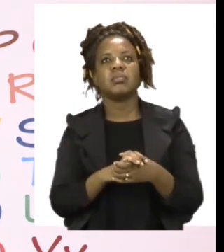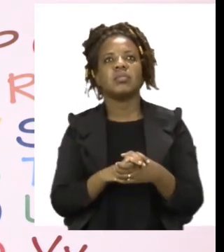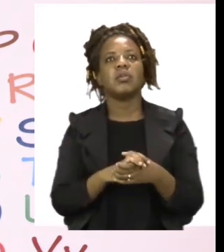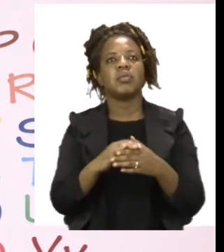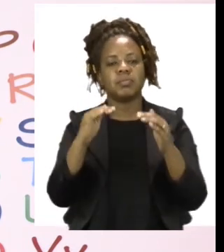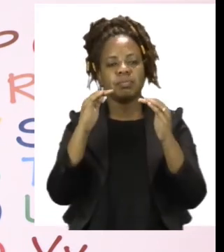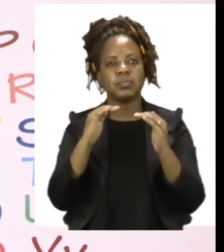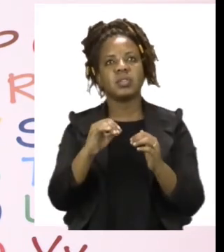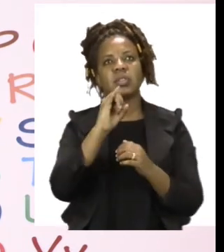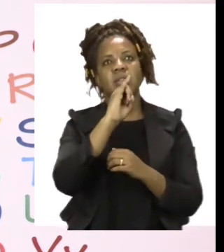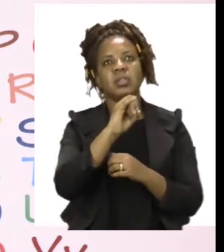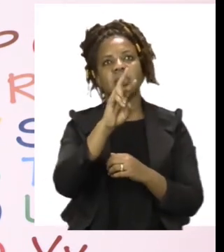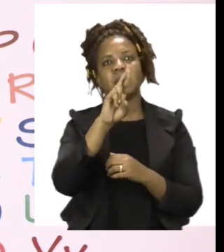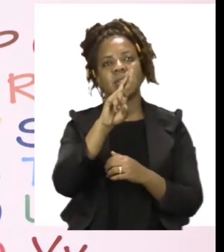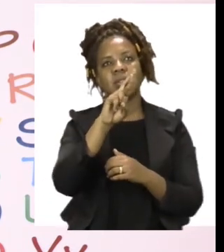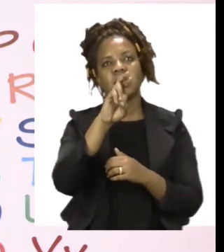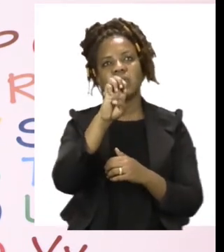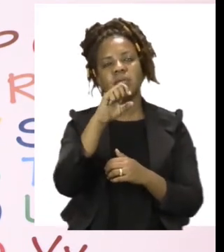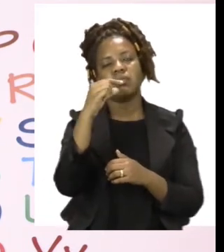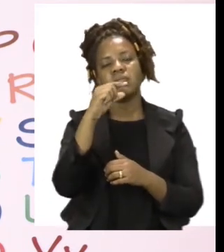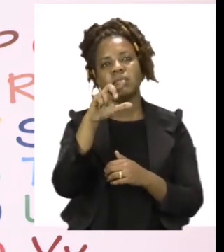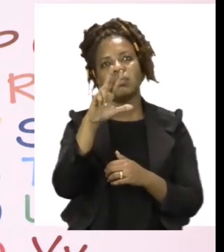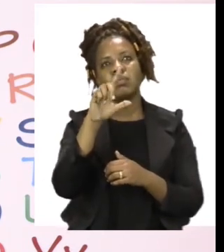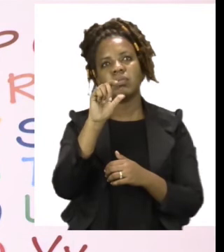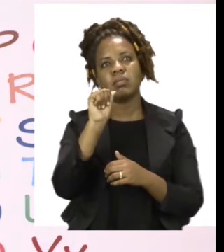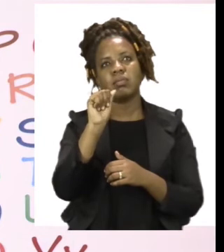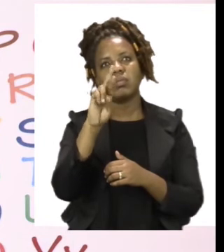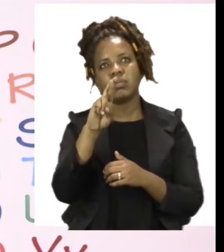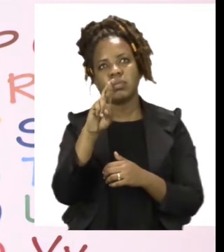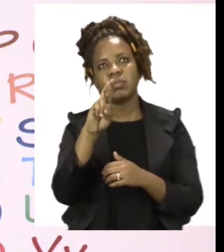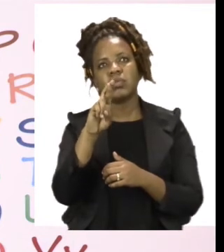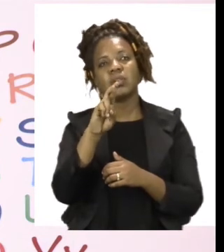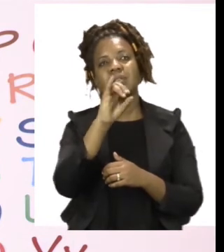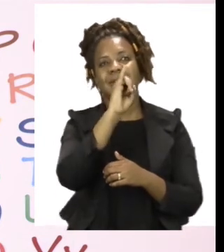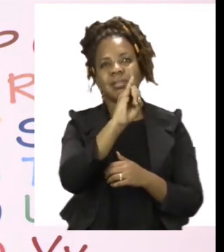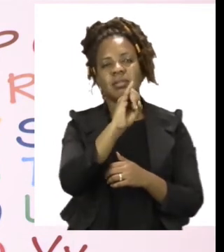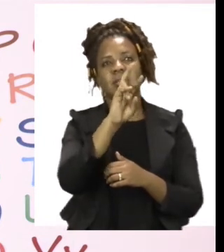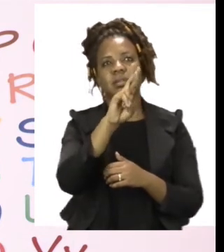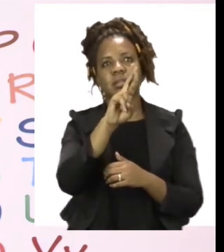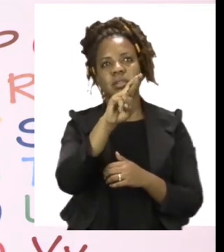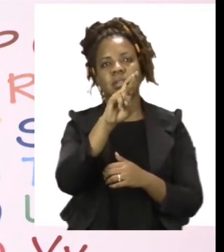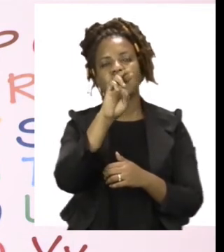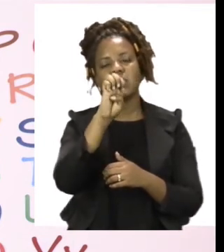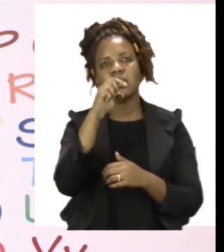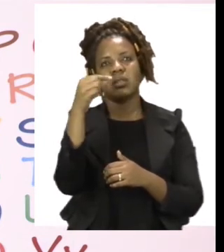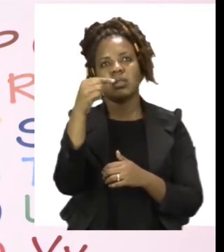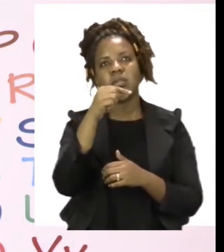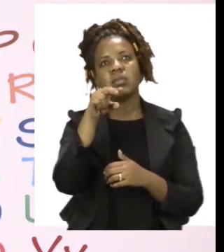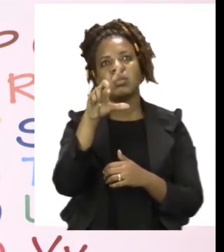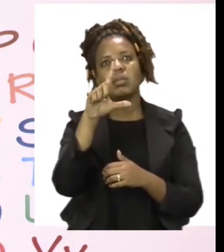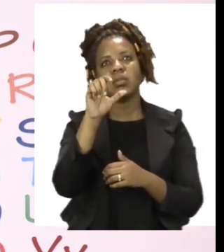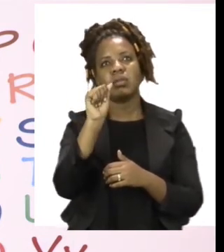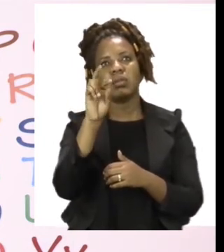nouns, we are talking about nouns that have no patterns. We don't